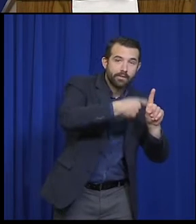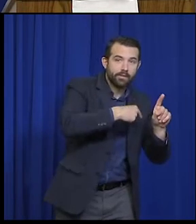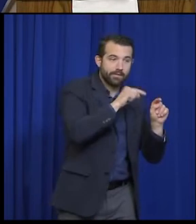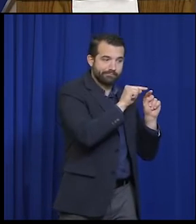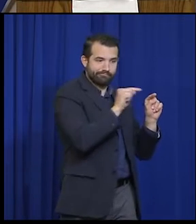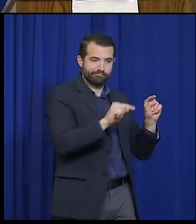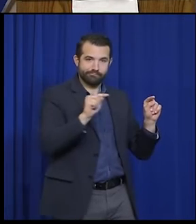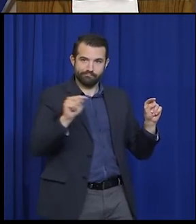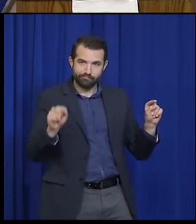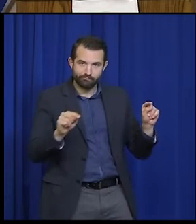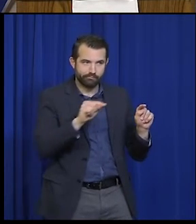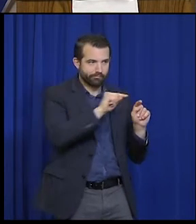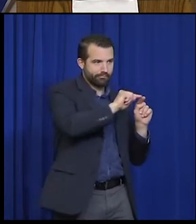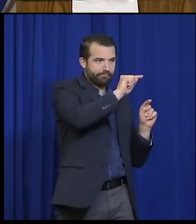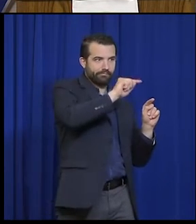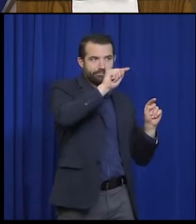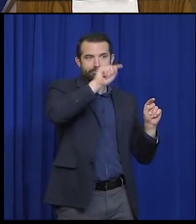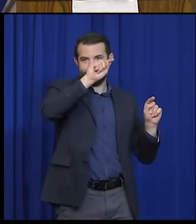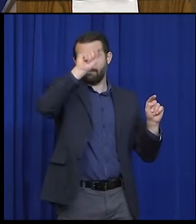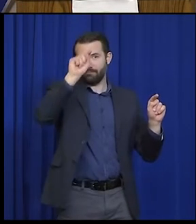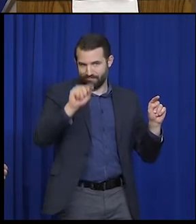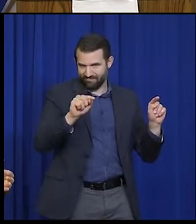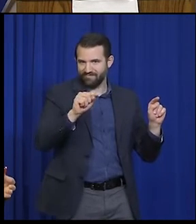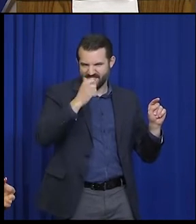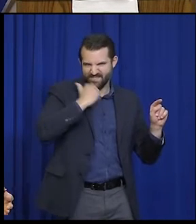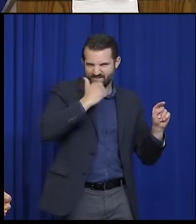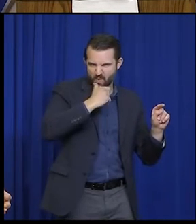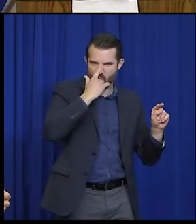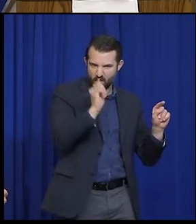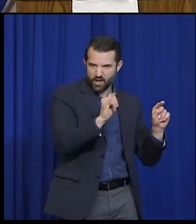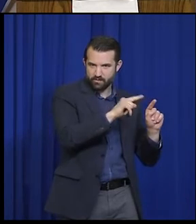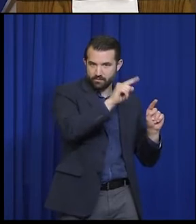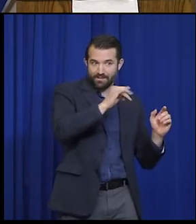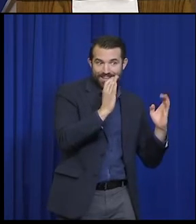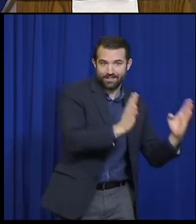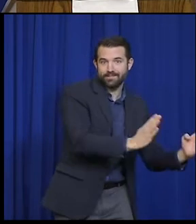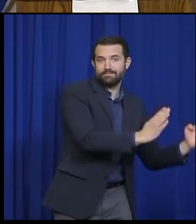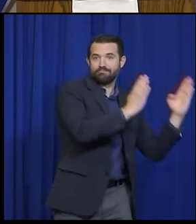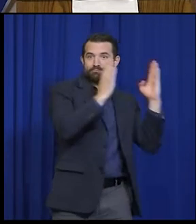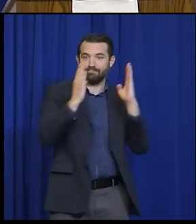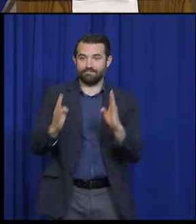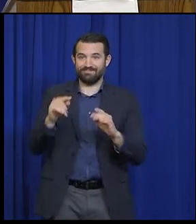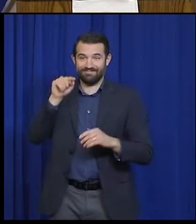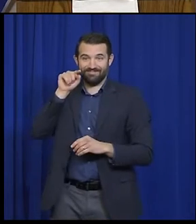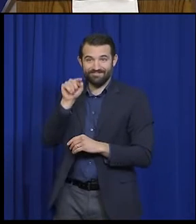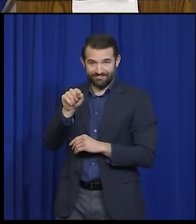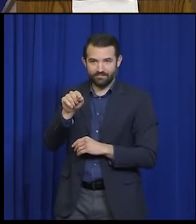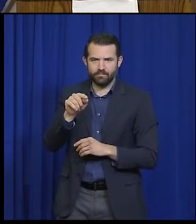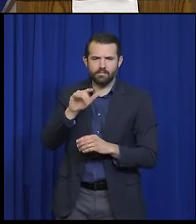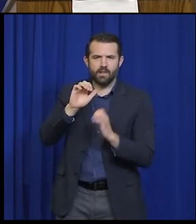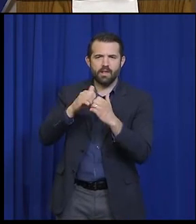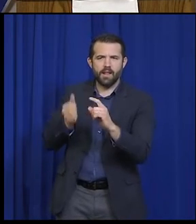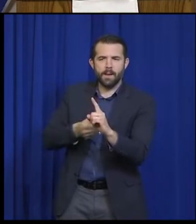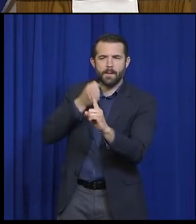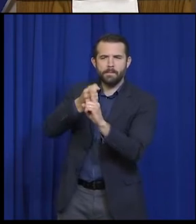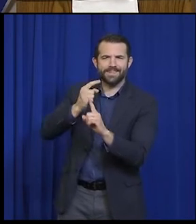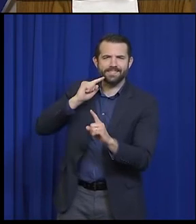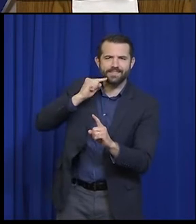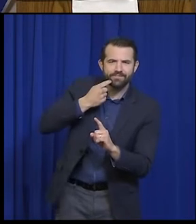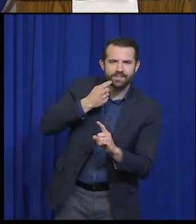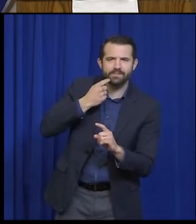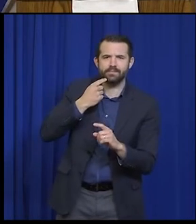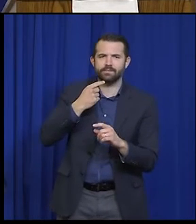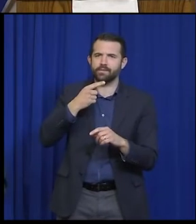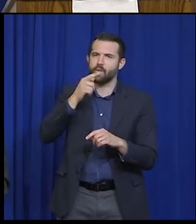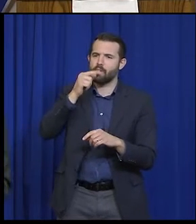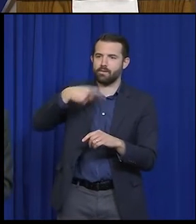basis. And then we also take a look not just at the number of cases, but the impact, the severity of those cases.